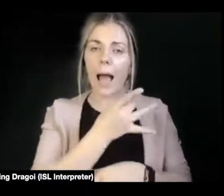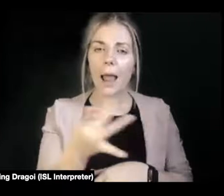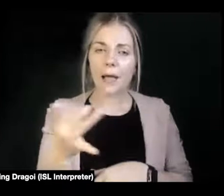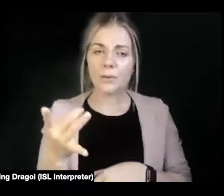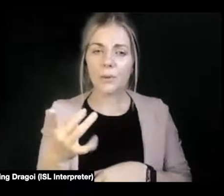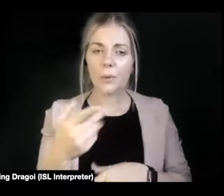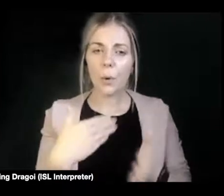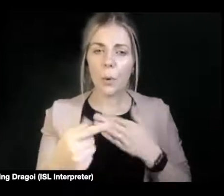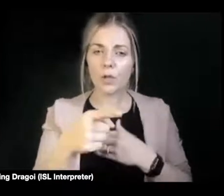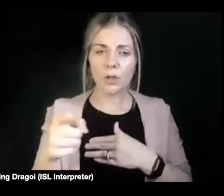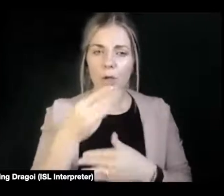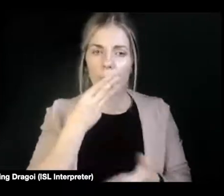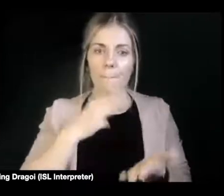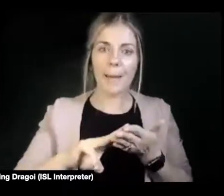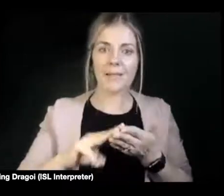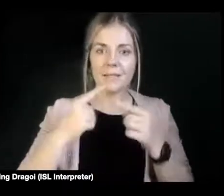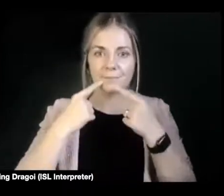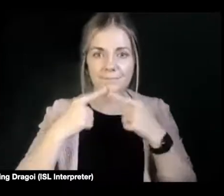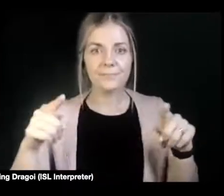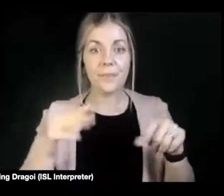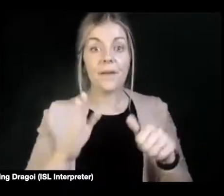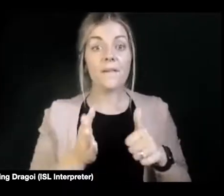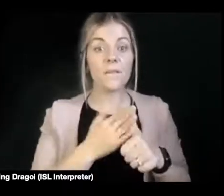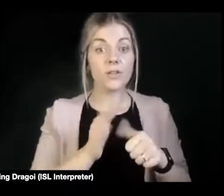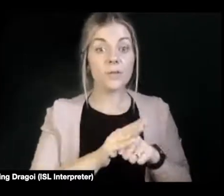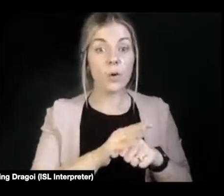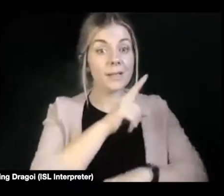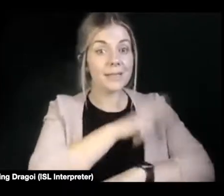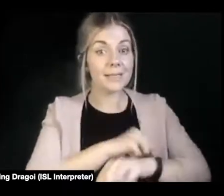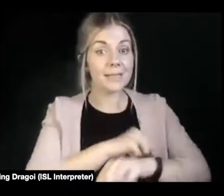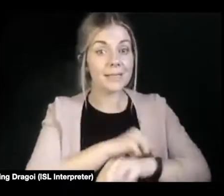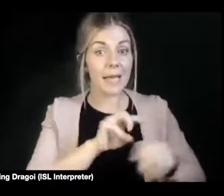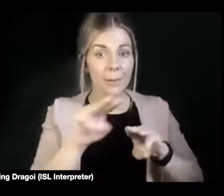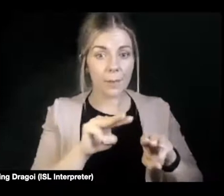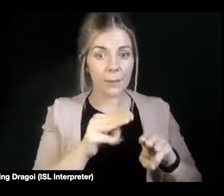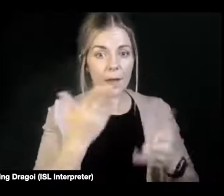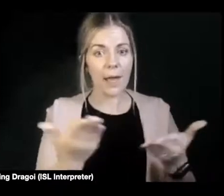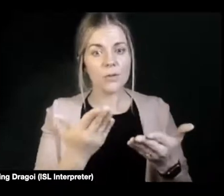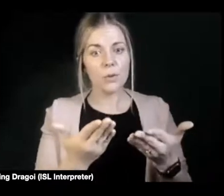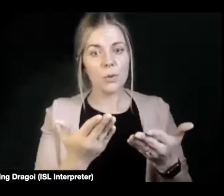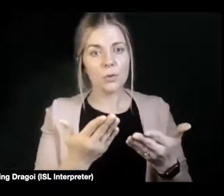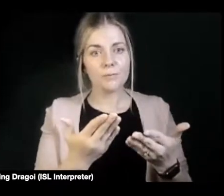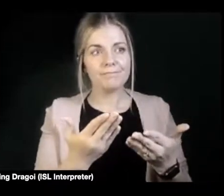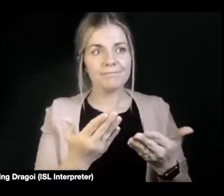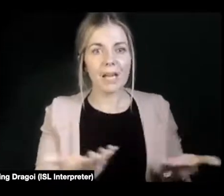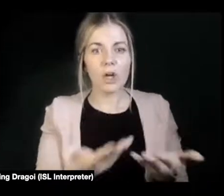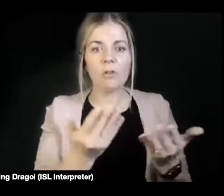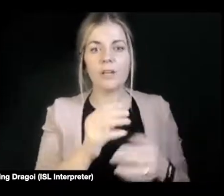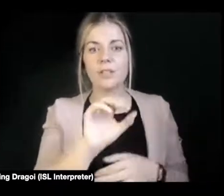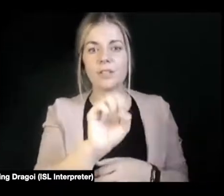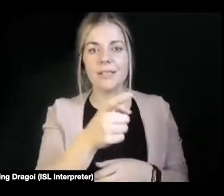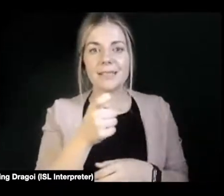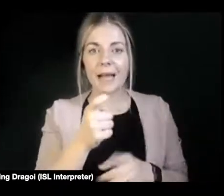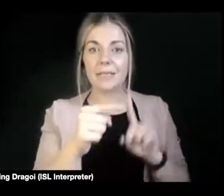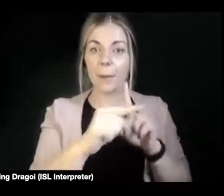first to disabled people around the sex positivity? And with non-disabled people and especially not